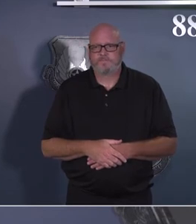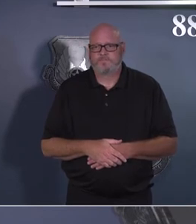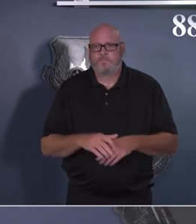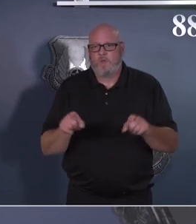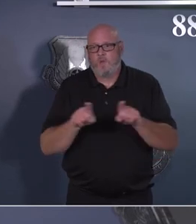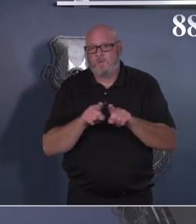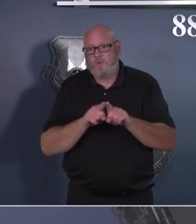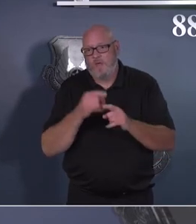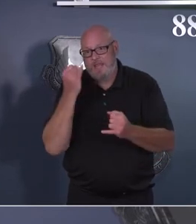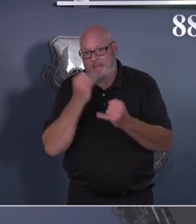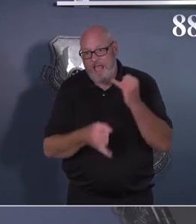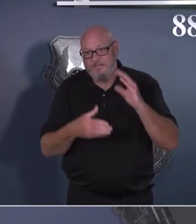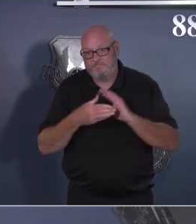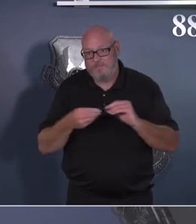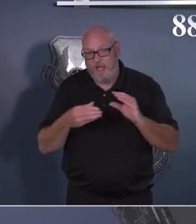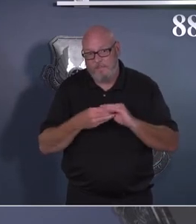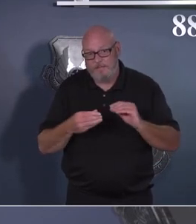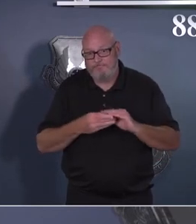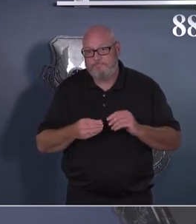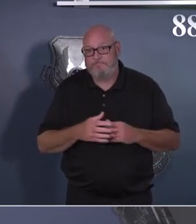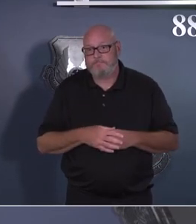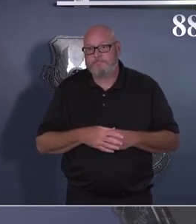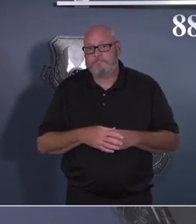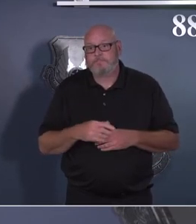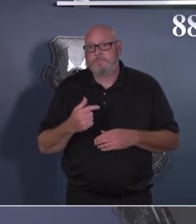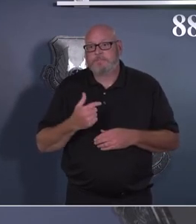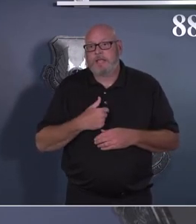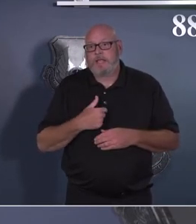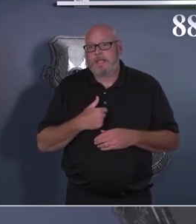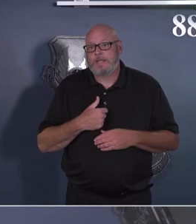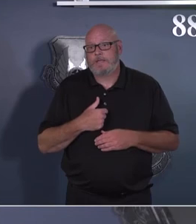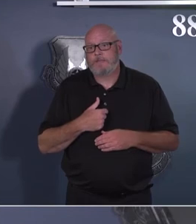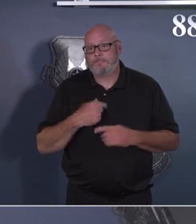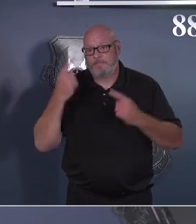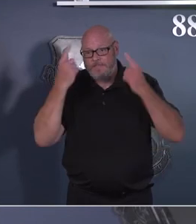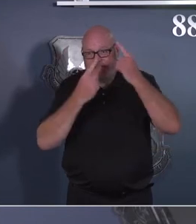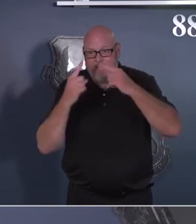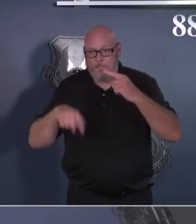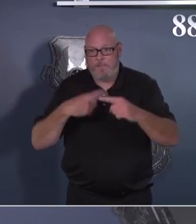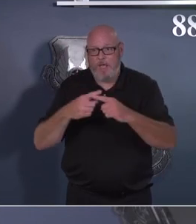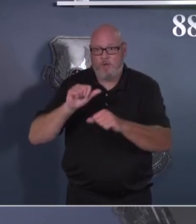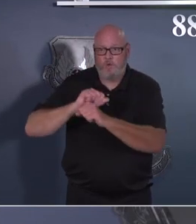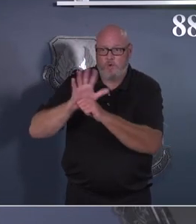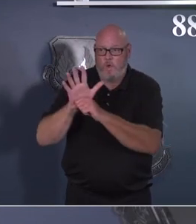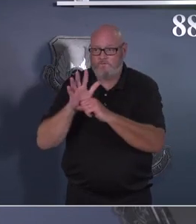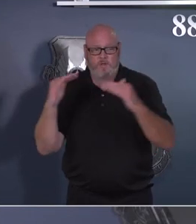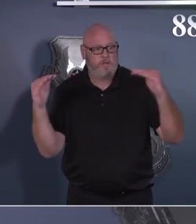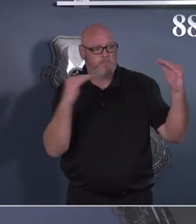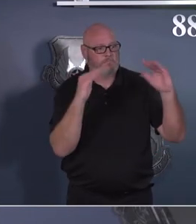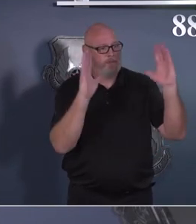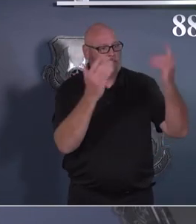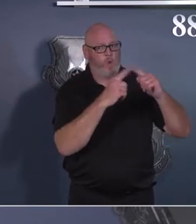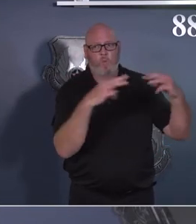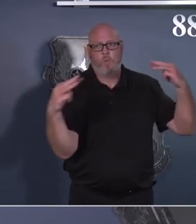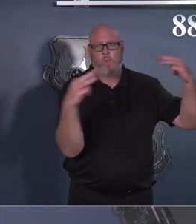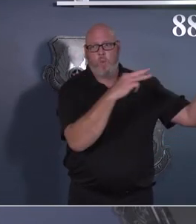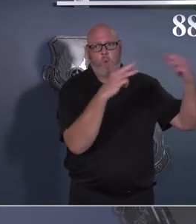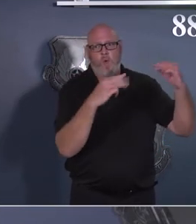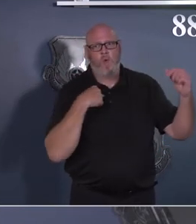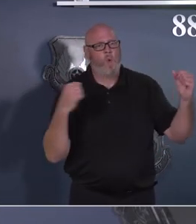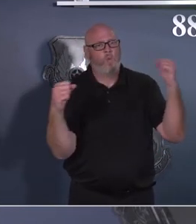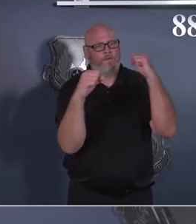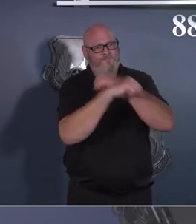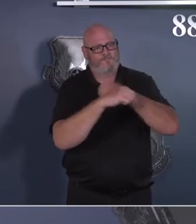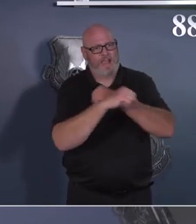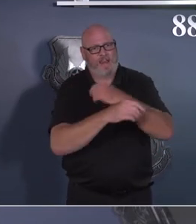I talk about COVID like we're in a war, right? We're in this big fight against COVID-19. And we've seen these